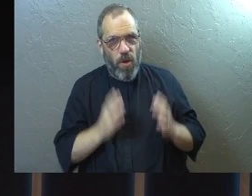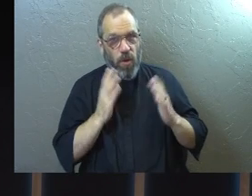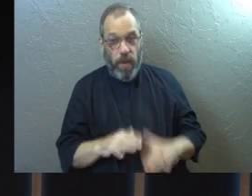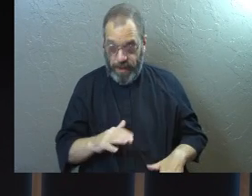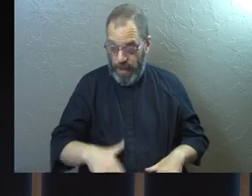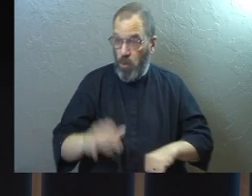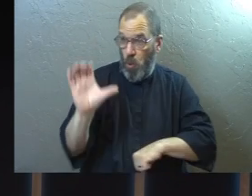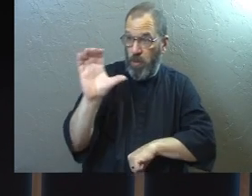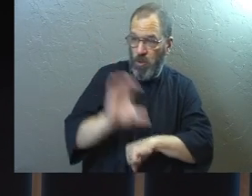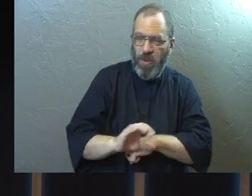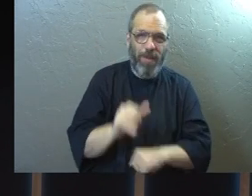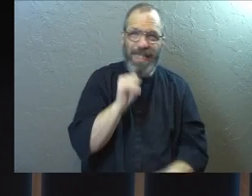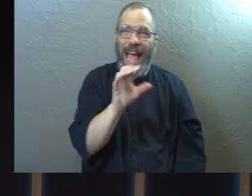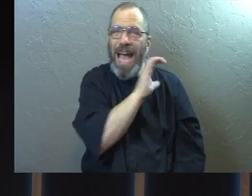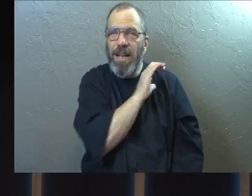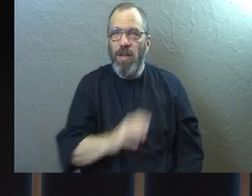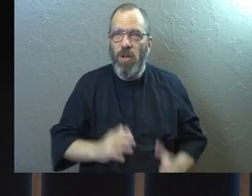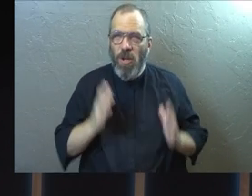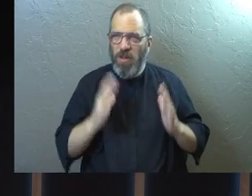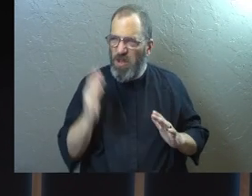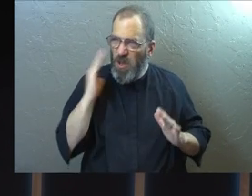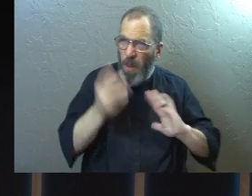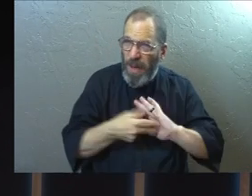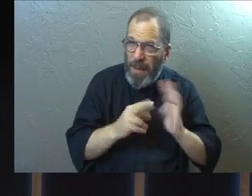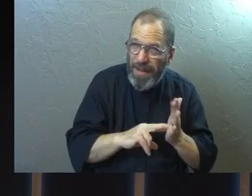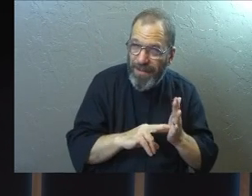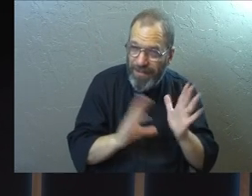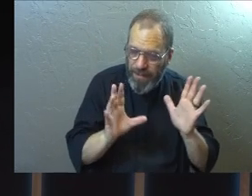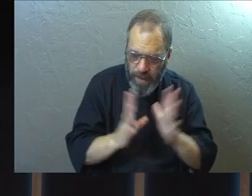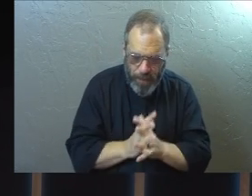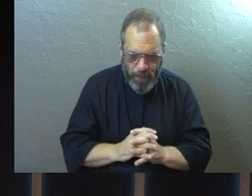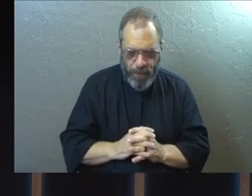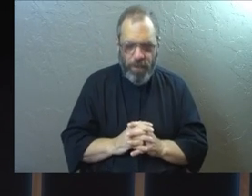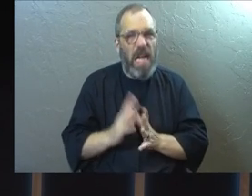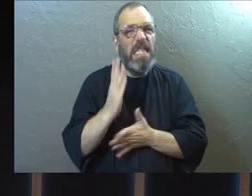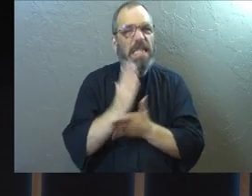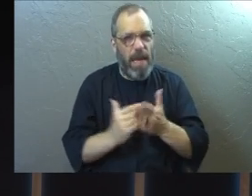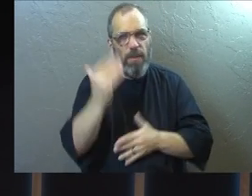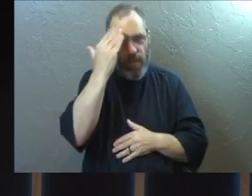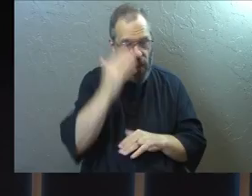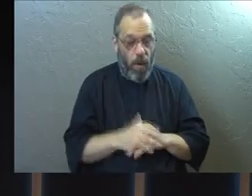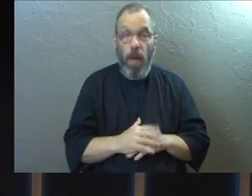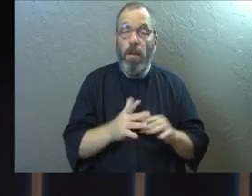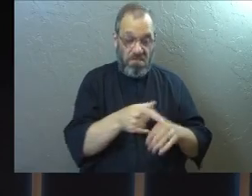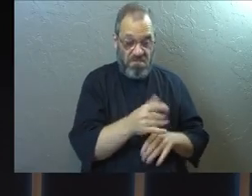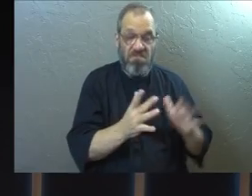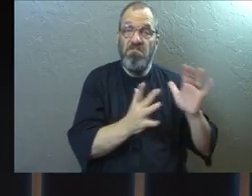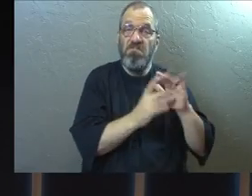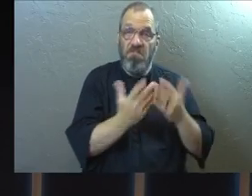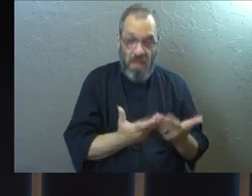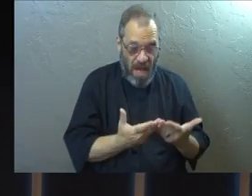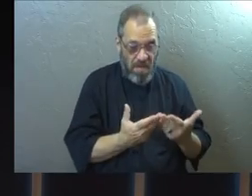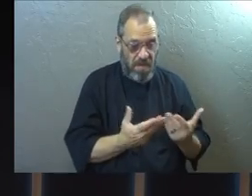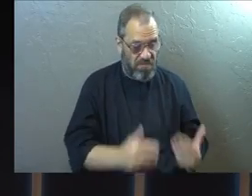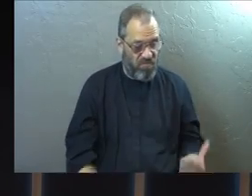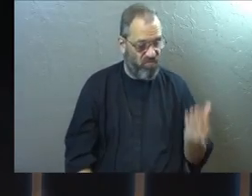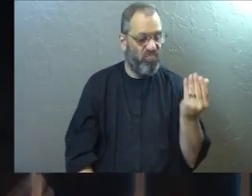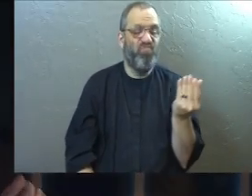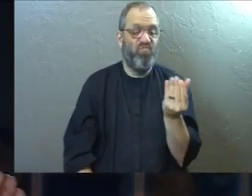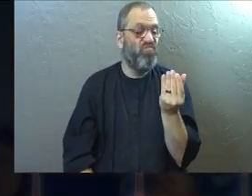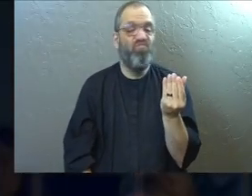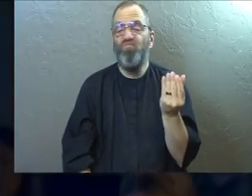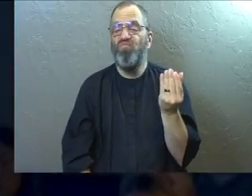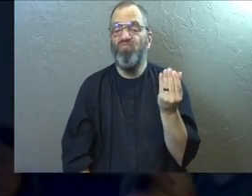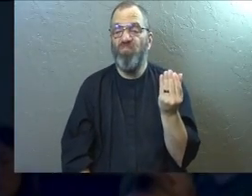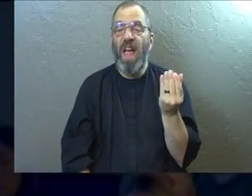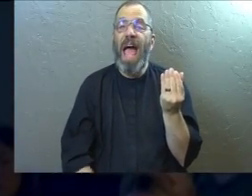He grew up in church, but not a Christian. Some of you know what I mean by that. He took his Bible and he walked out into the